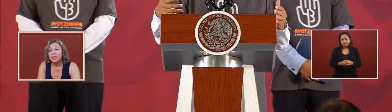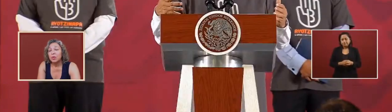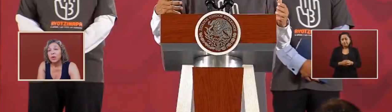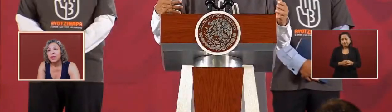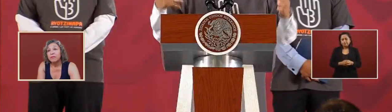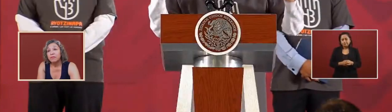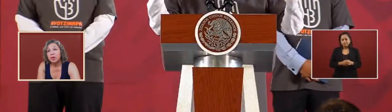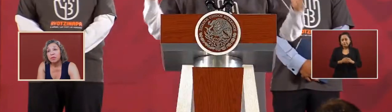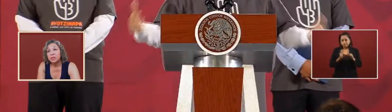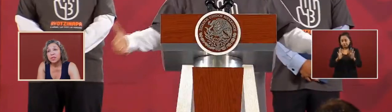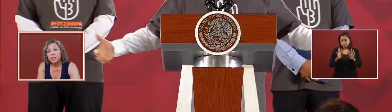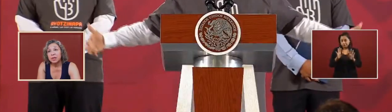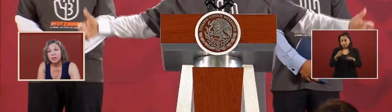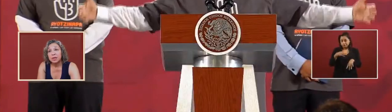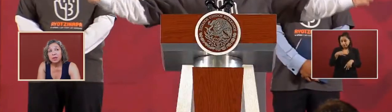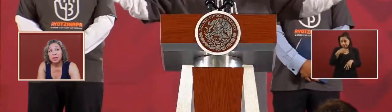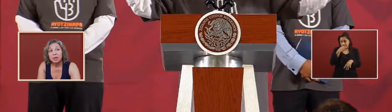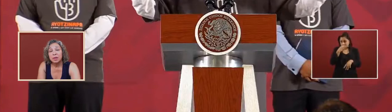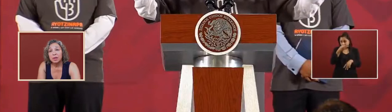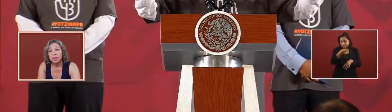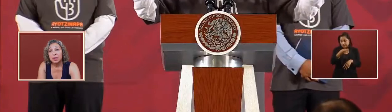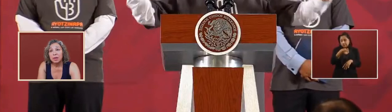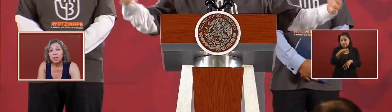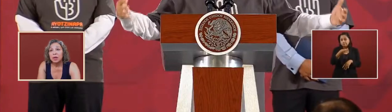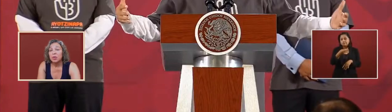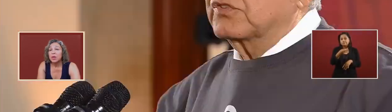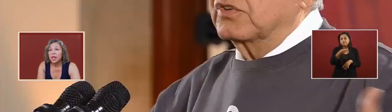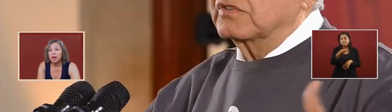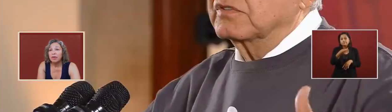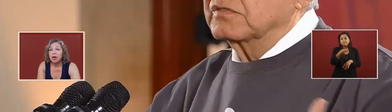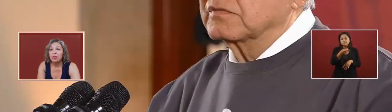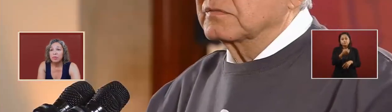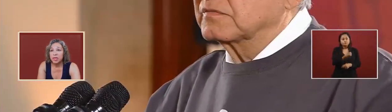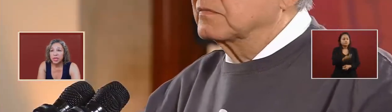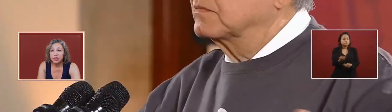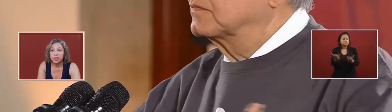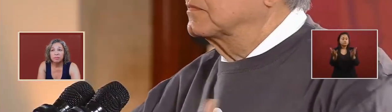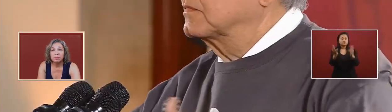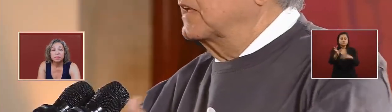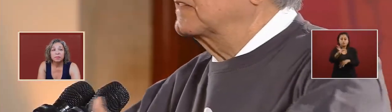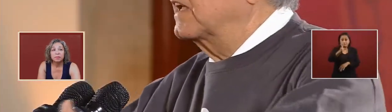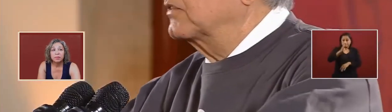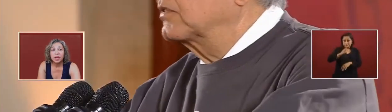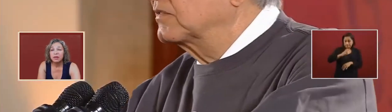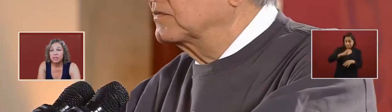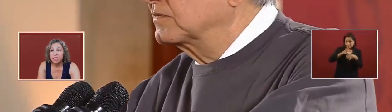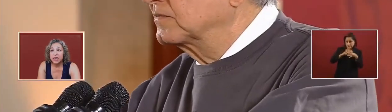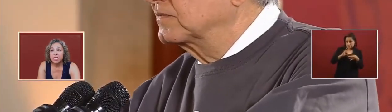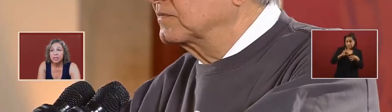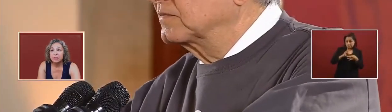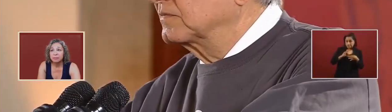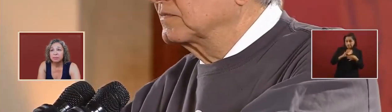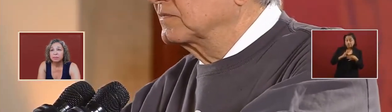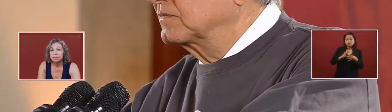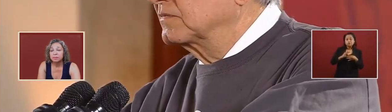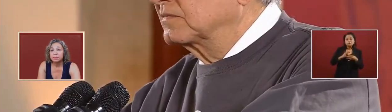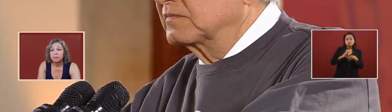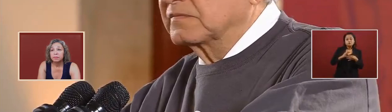and the one that informs will have all the protection of the state